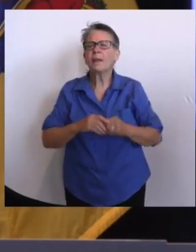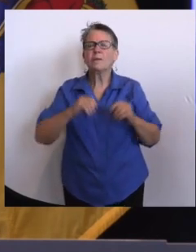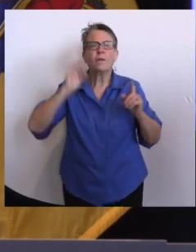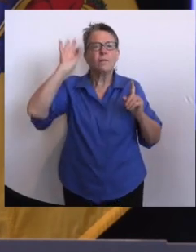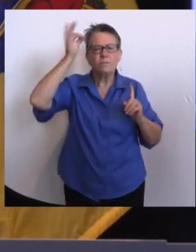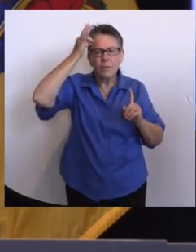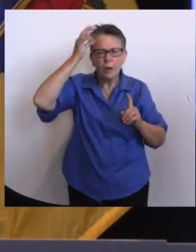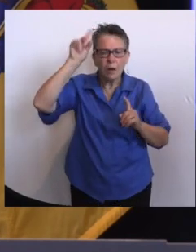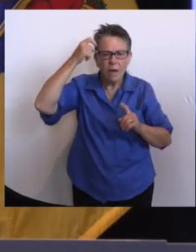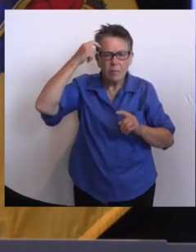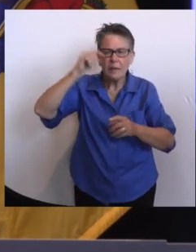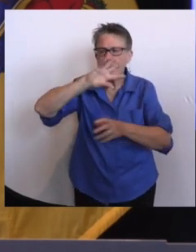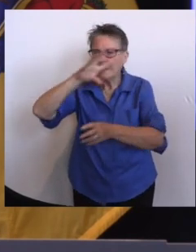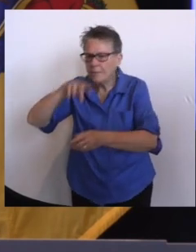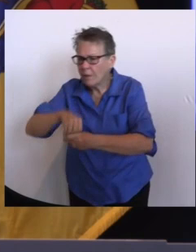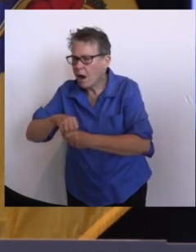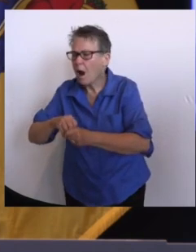you. Welcome.